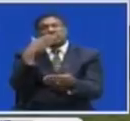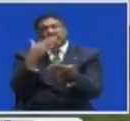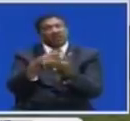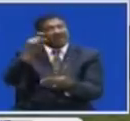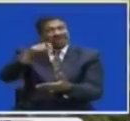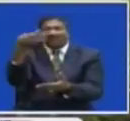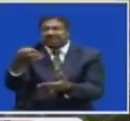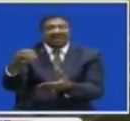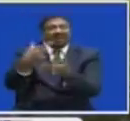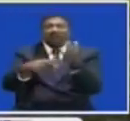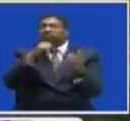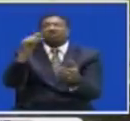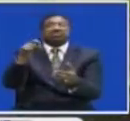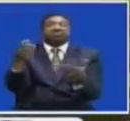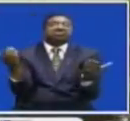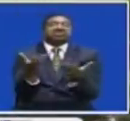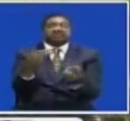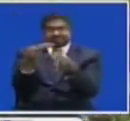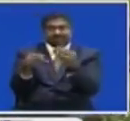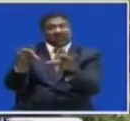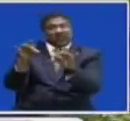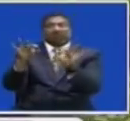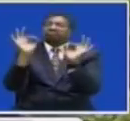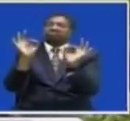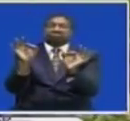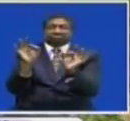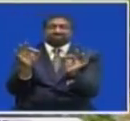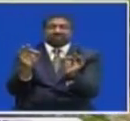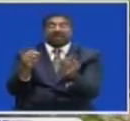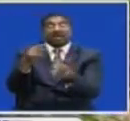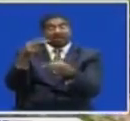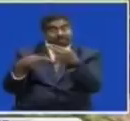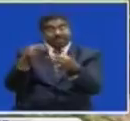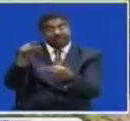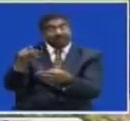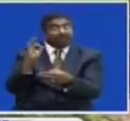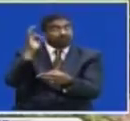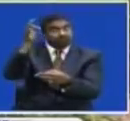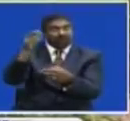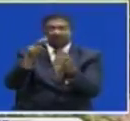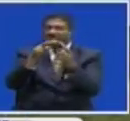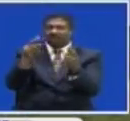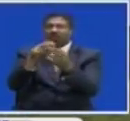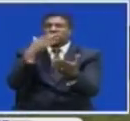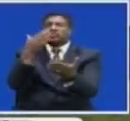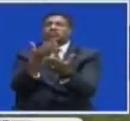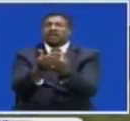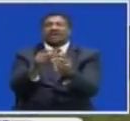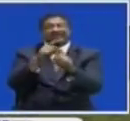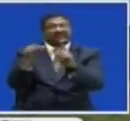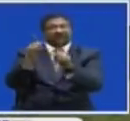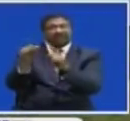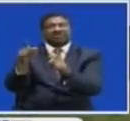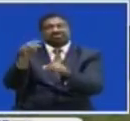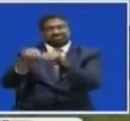And we're seeing How it's growing already So with regards To the soil And the potential Of the soil It's massive We really can grow A big crop here